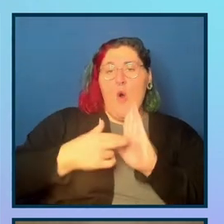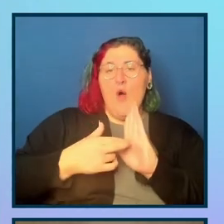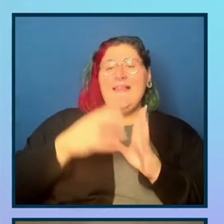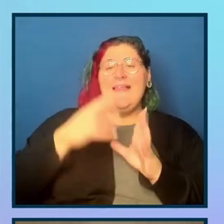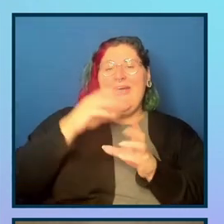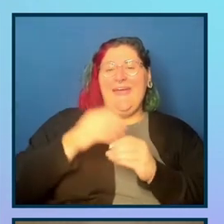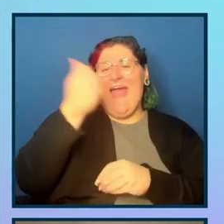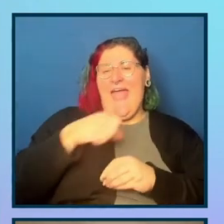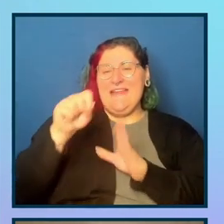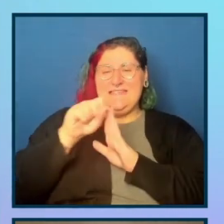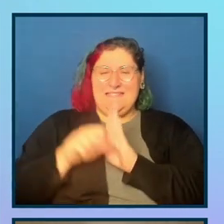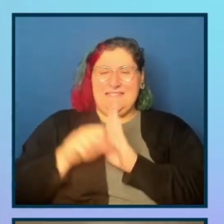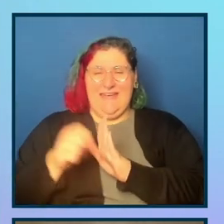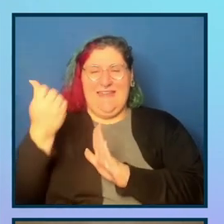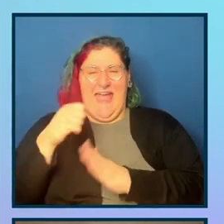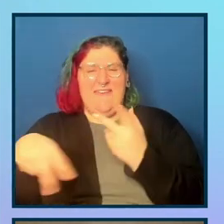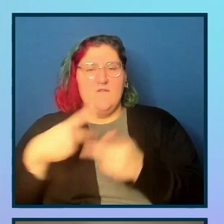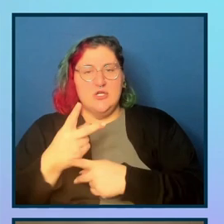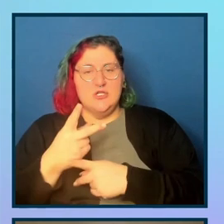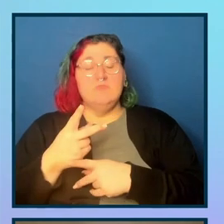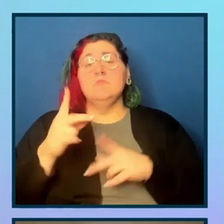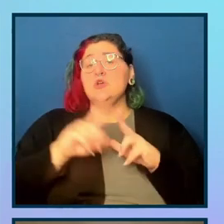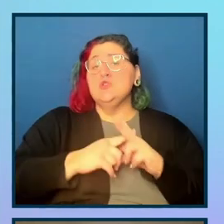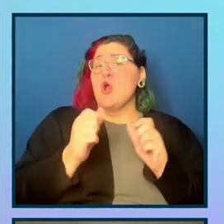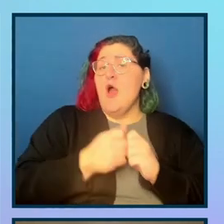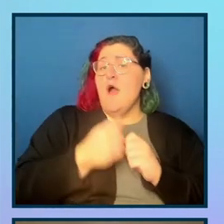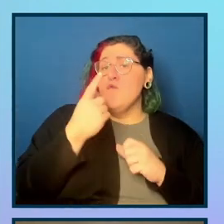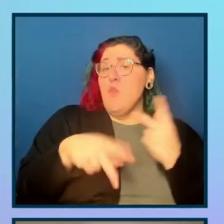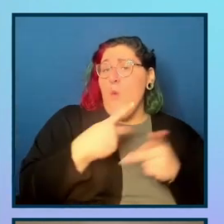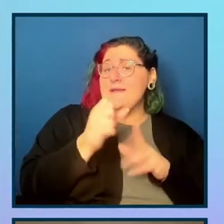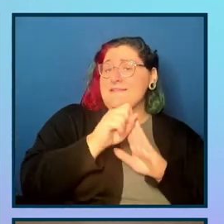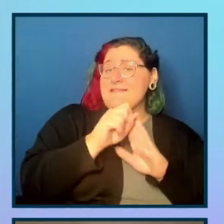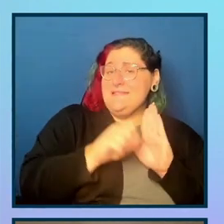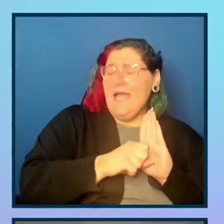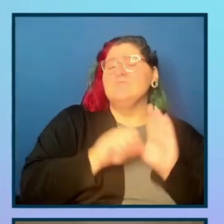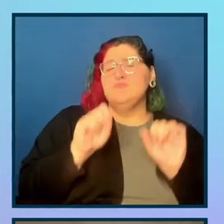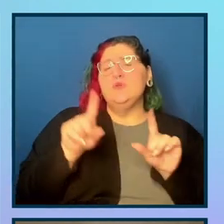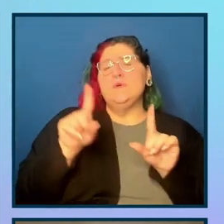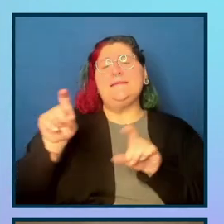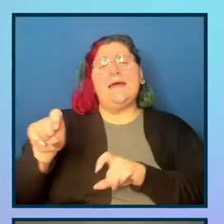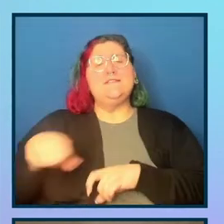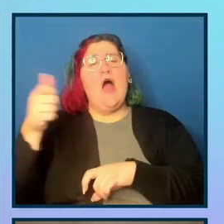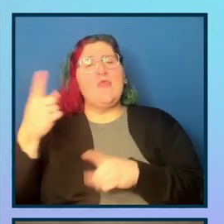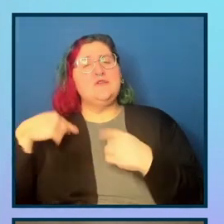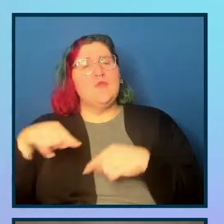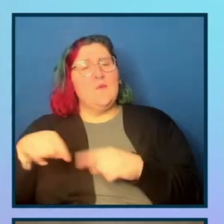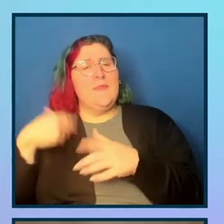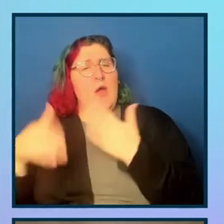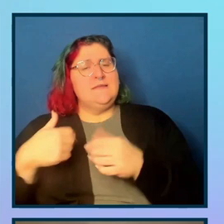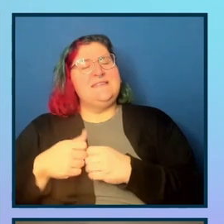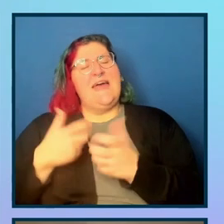start off in one state, but we actually allow you to break into other states and perform some testing in those two. So it's, it's a pretty, just to get meta, it's an interactive